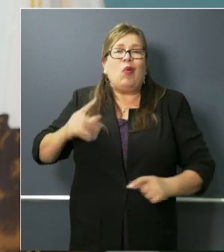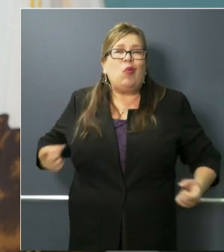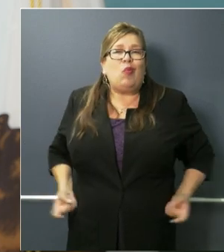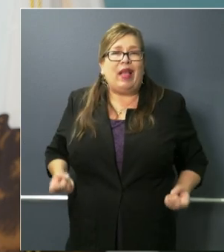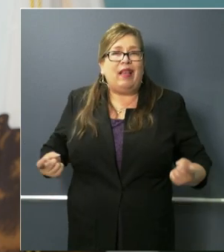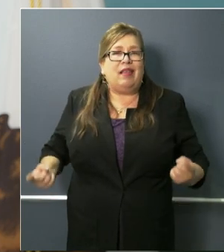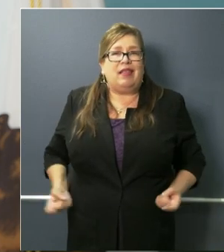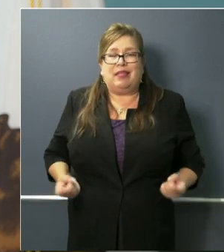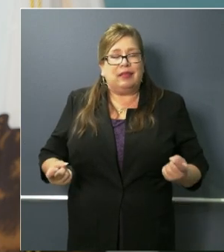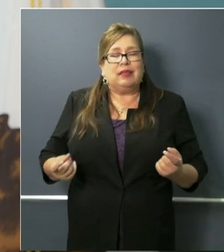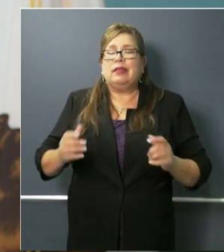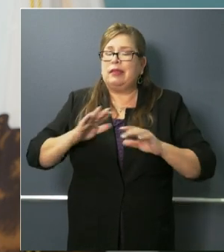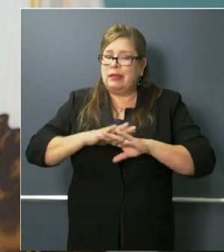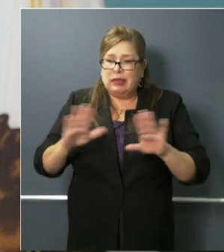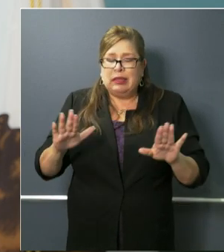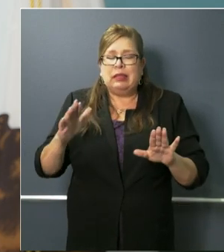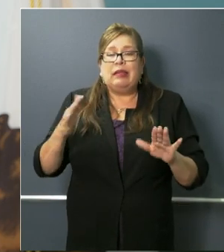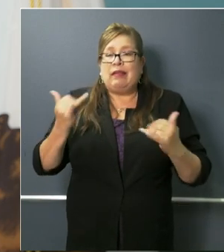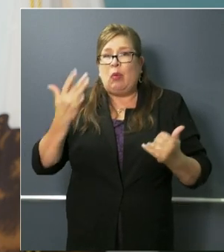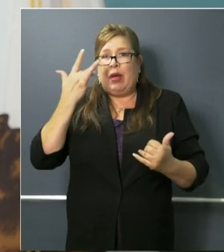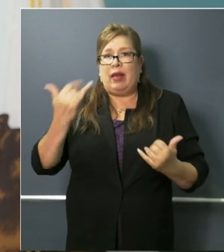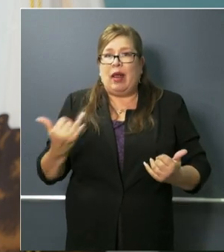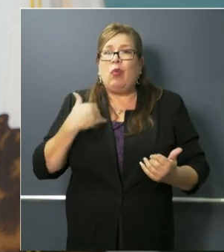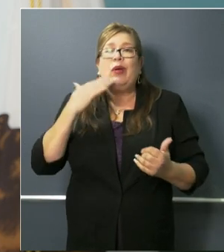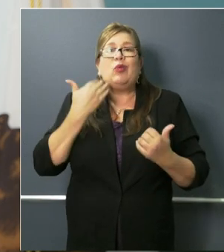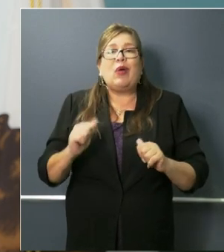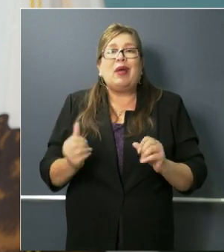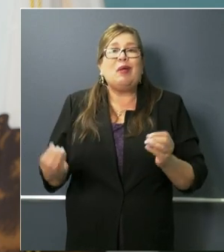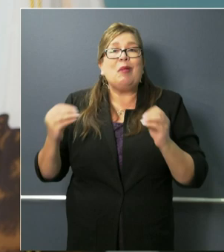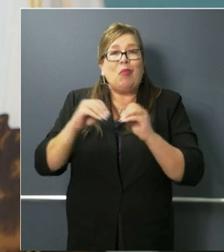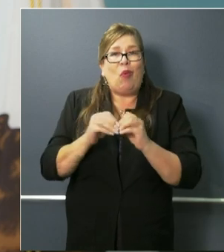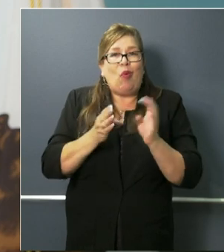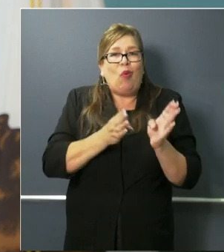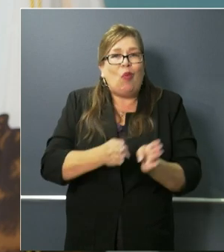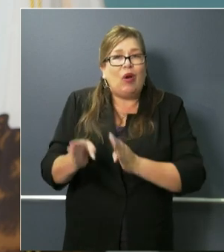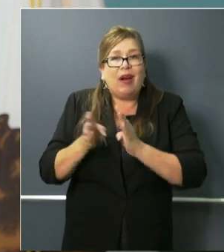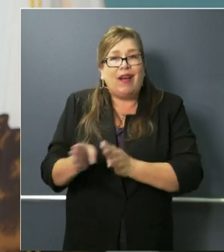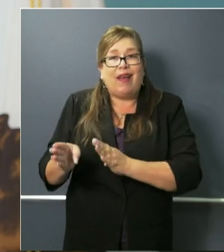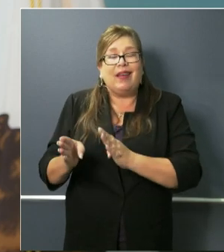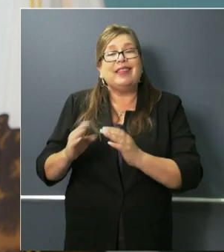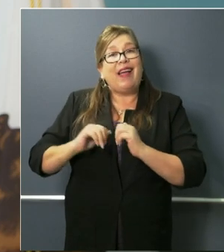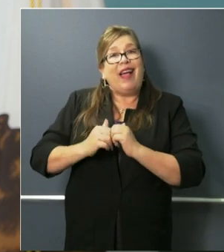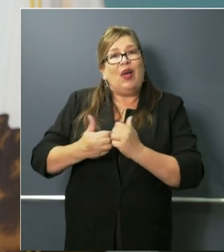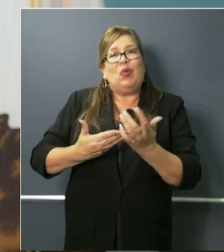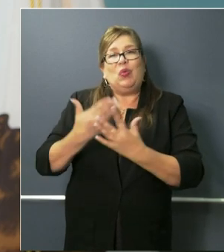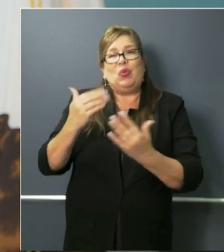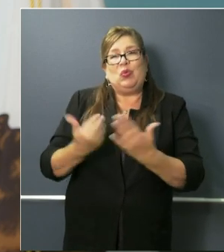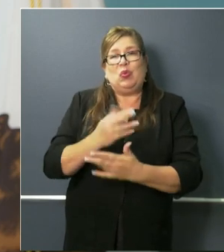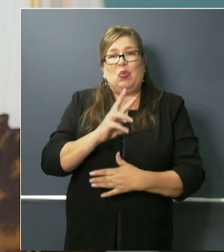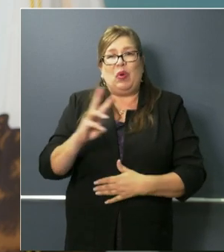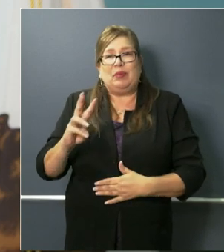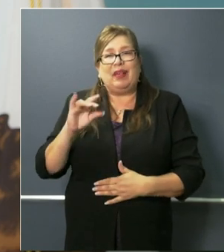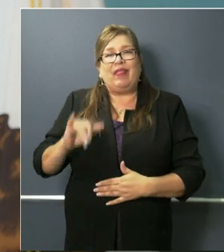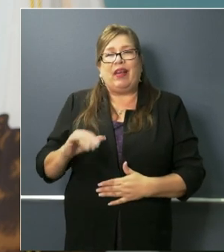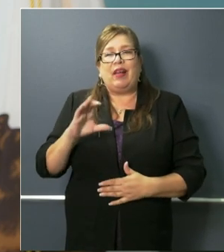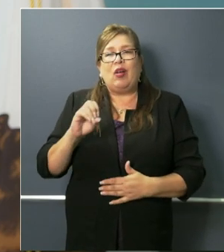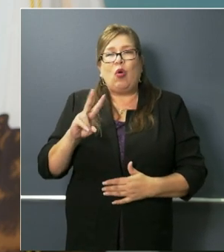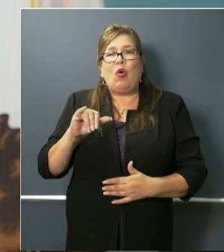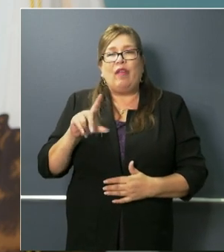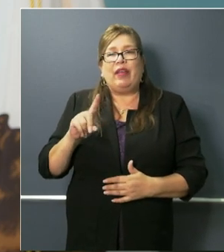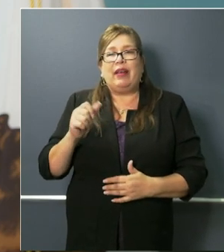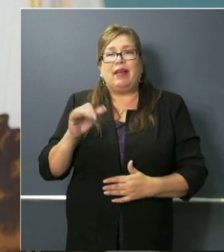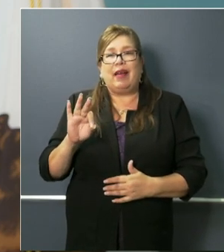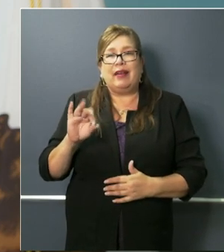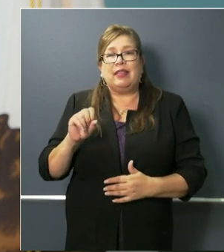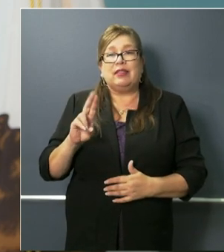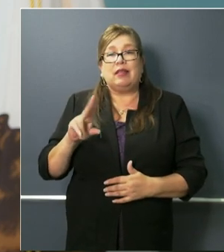organize in a more deliberative manner that's the covid19supply.ca.org or dot